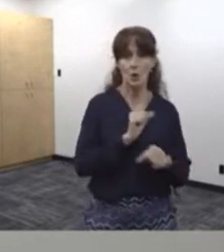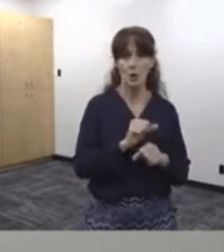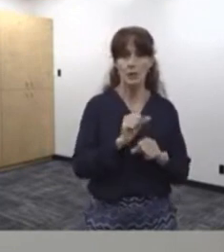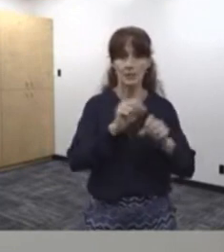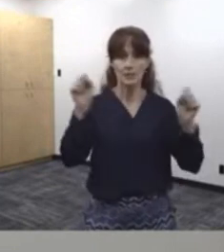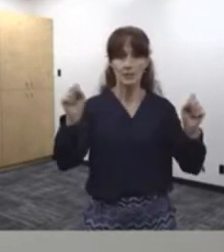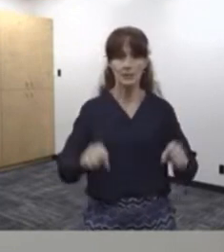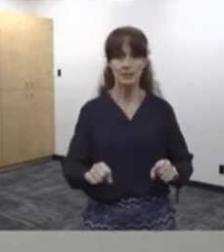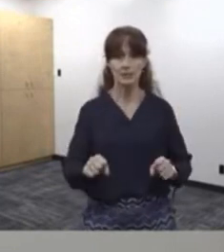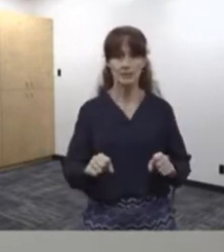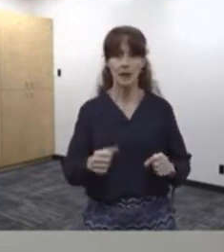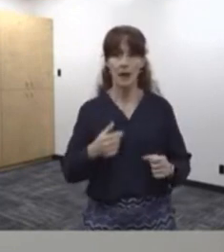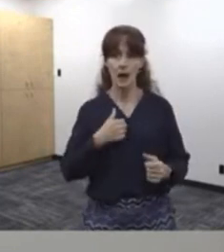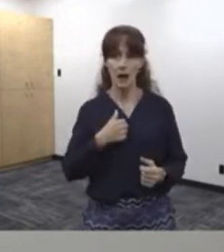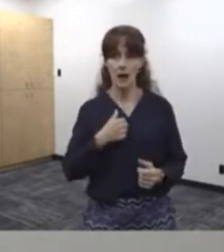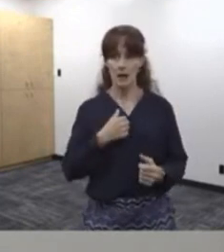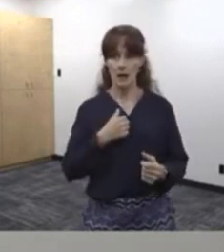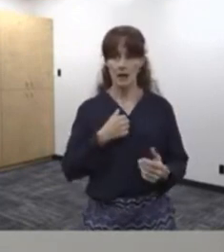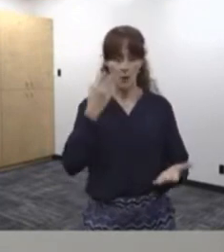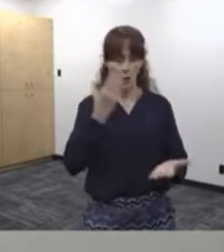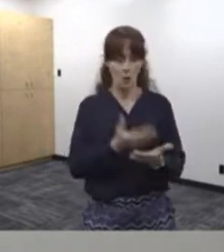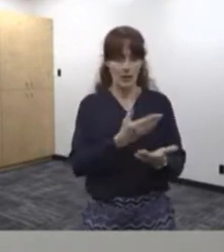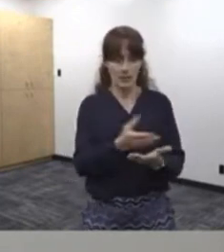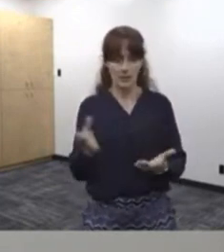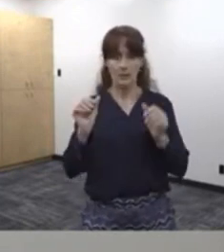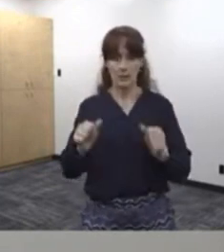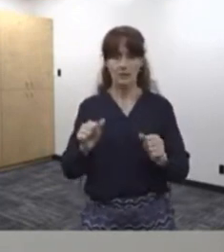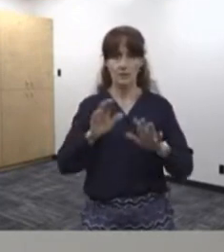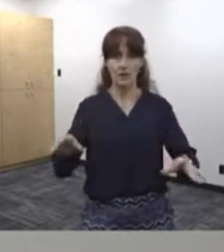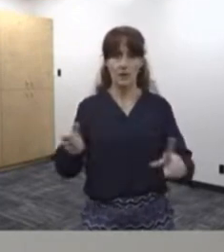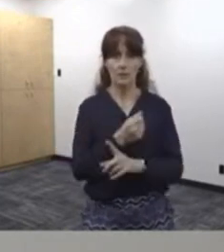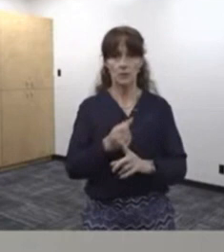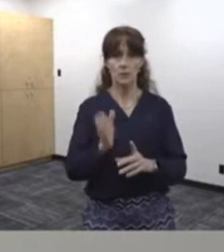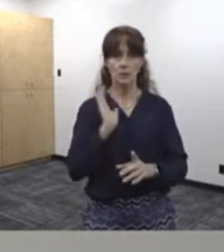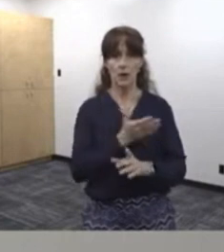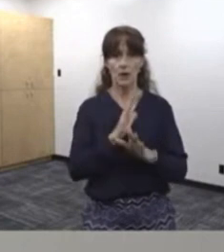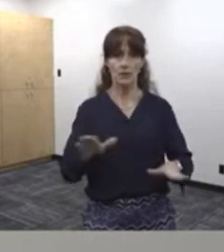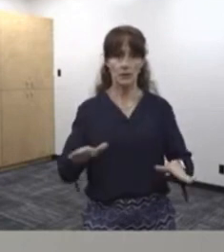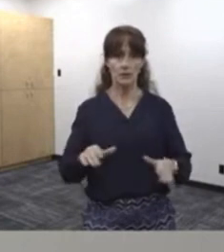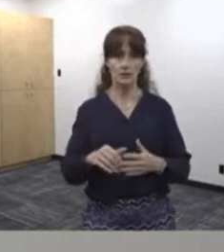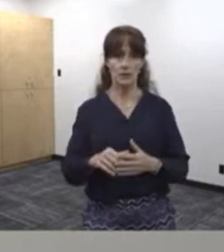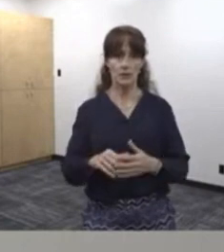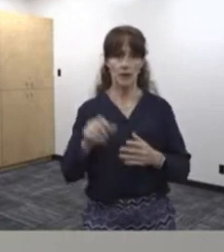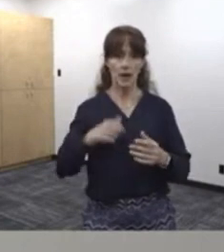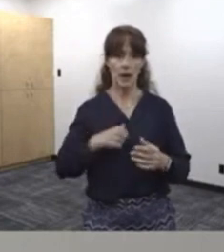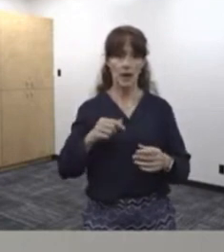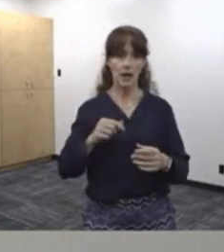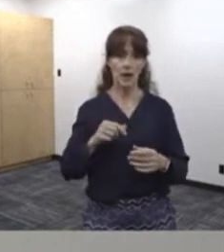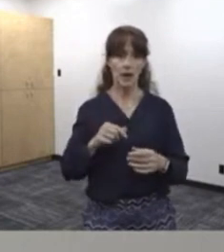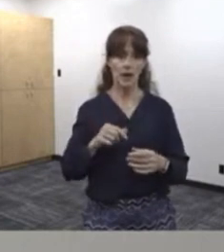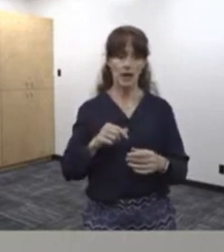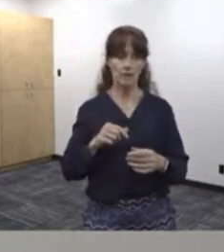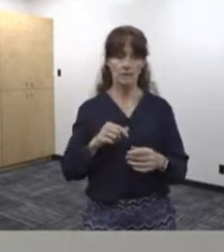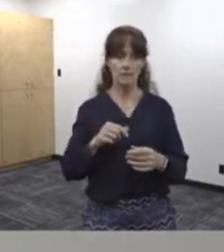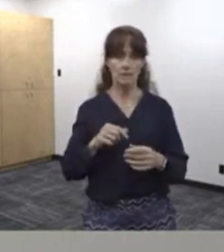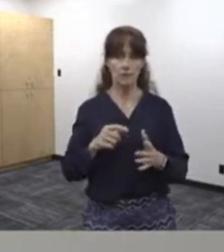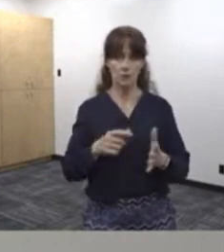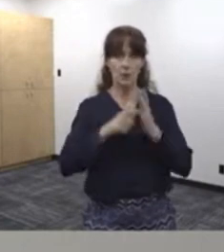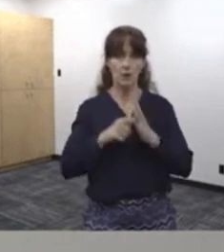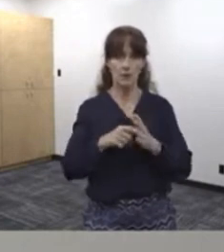in a system where I'm witnessing potential child abuse to our kids. And I have I have duties to deal with that.